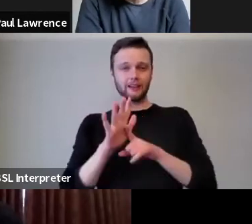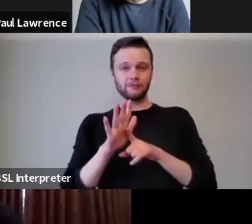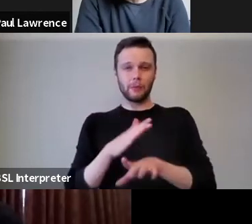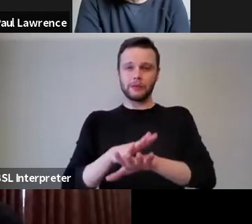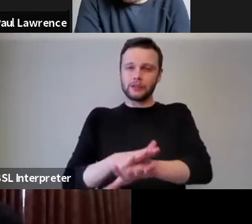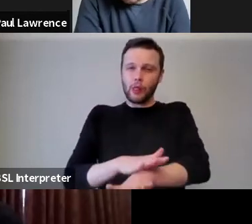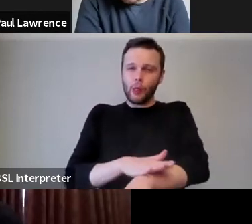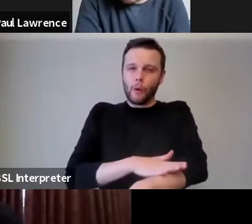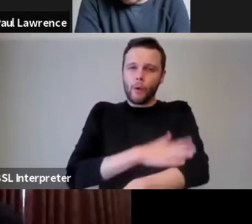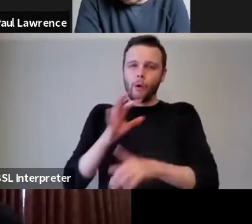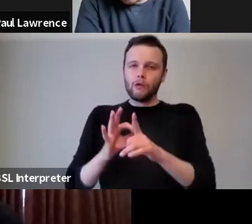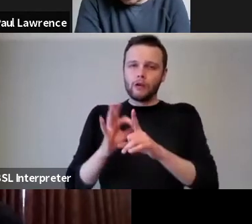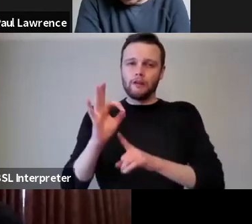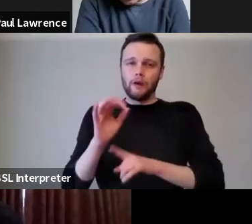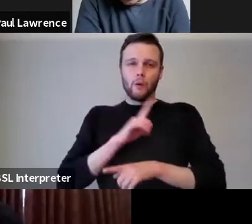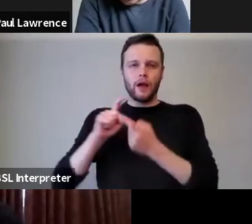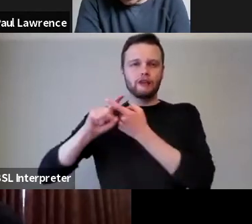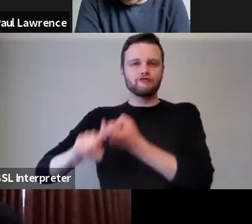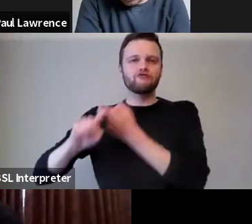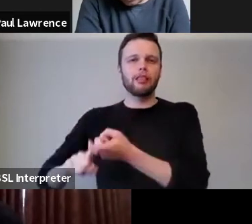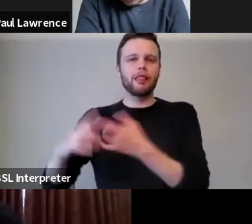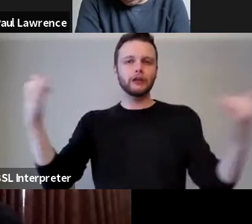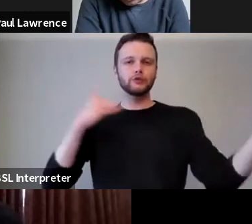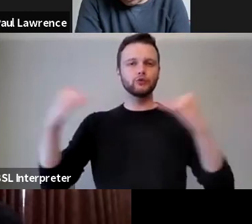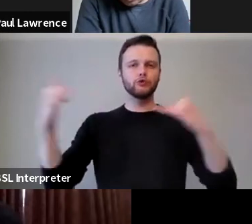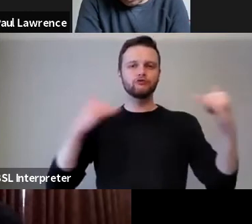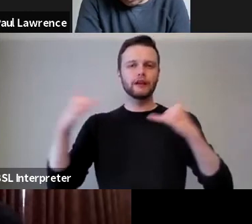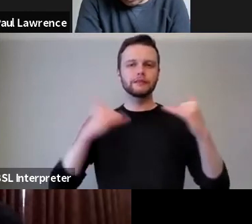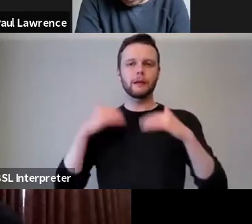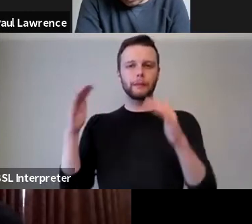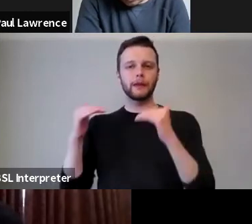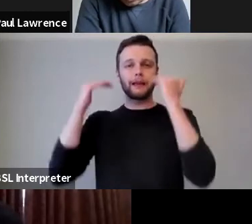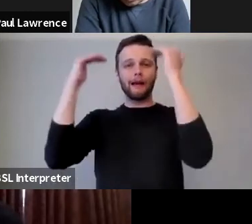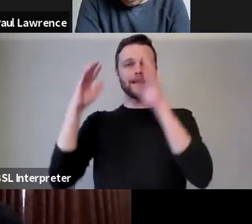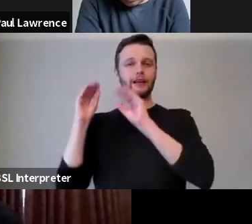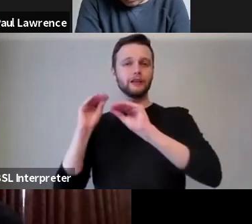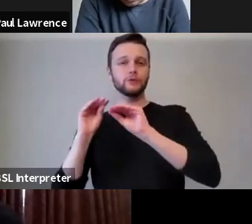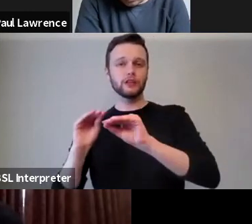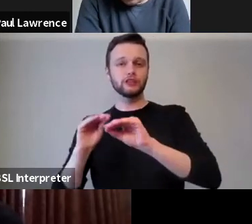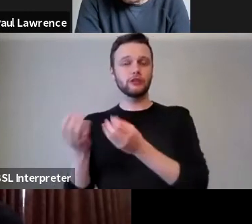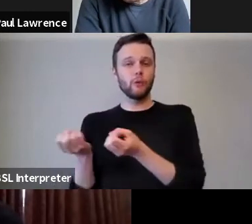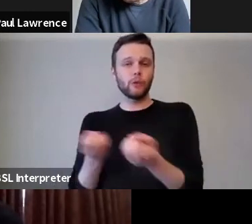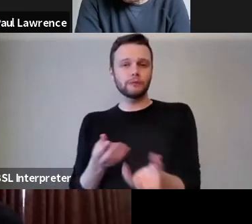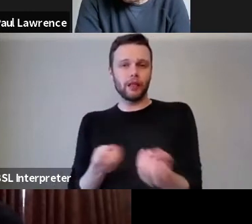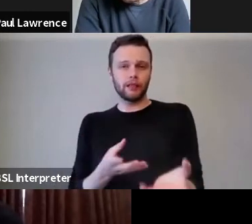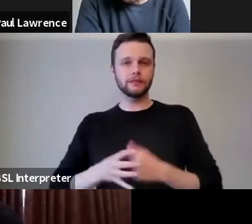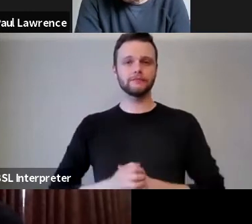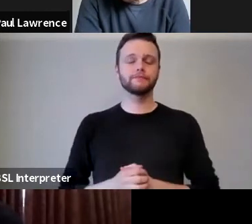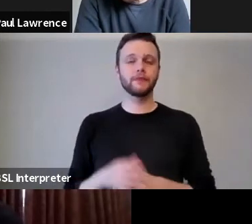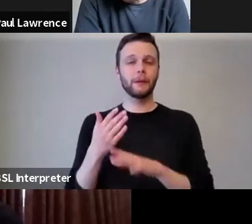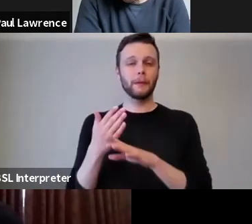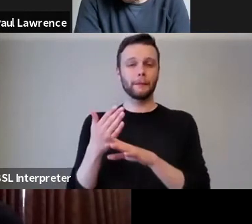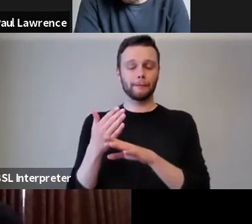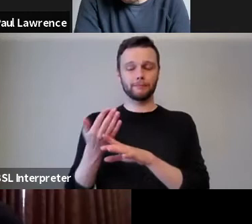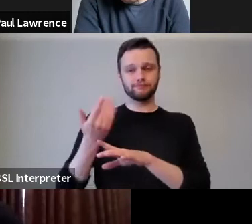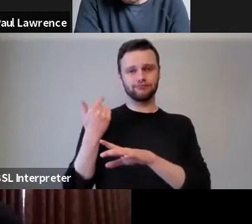Scotland due to its reliance on tourism, hospitality and higher education. Before 2020, the festivals generated 4